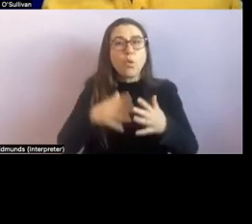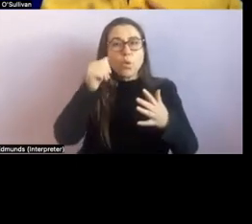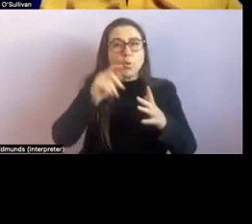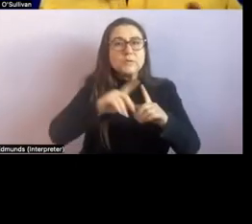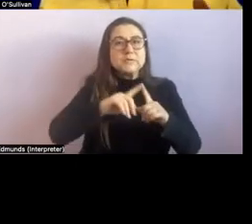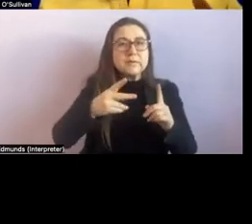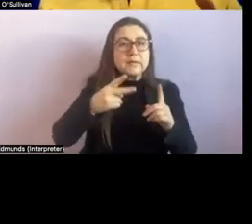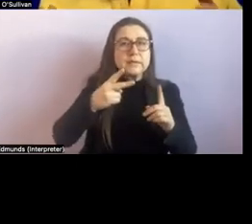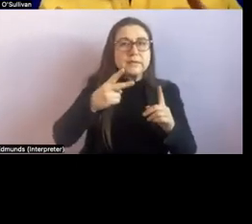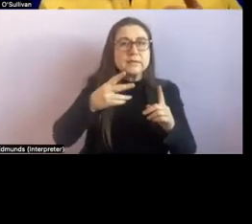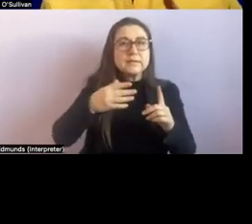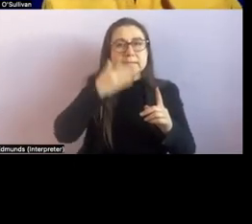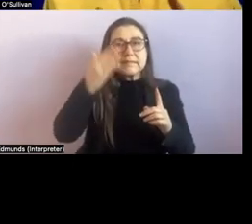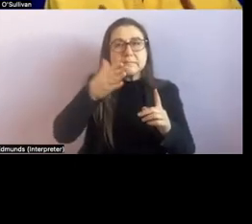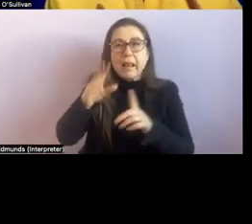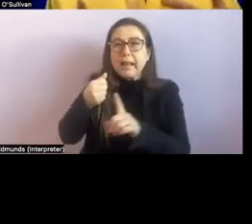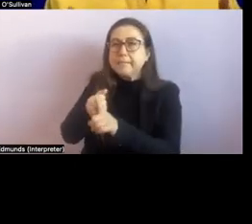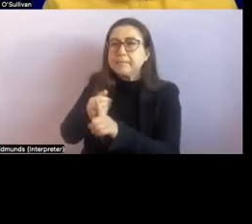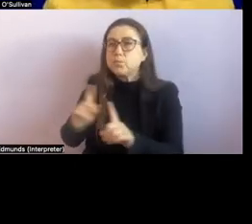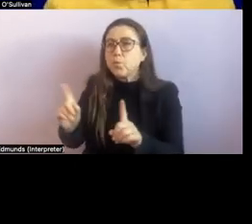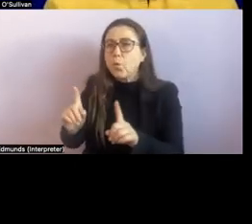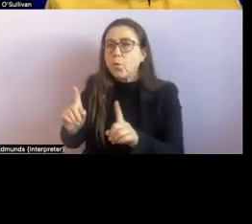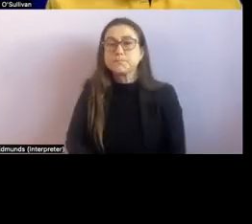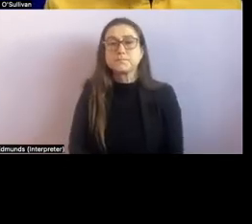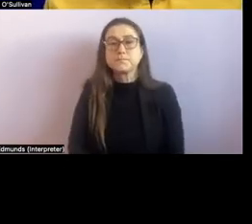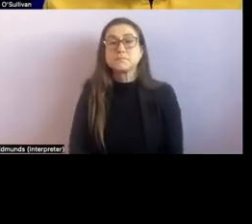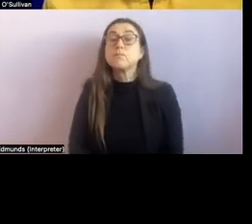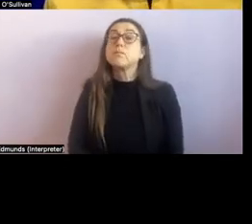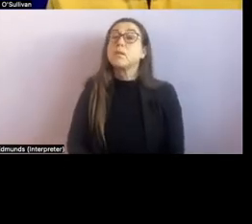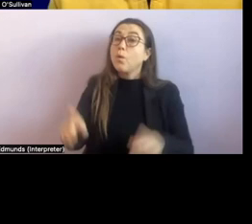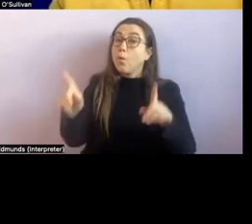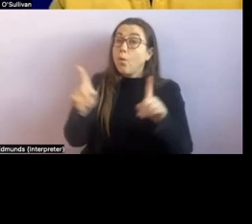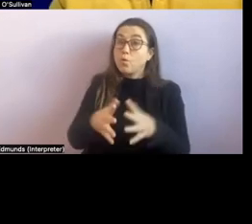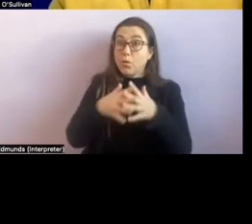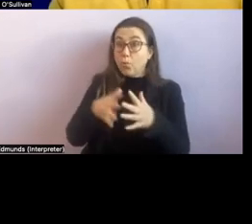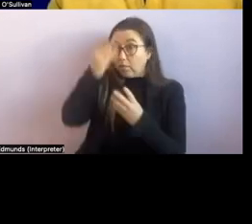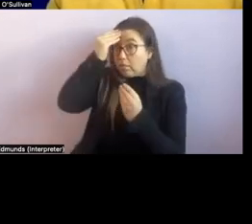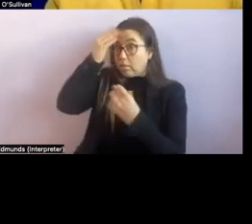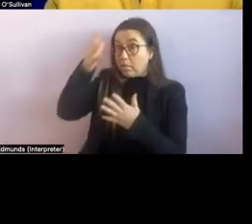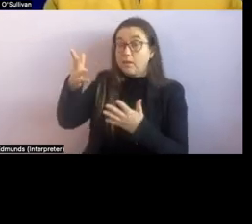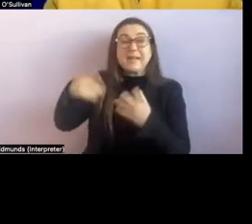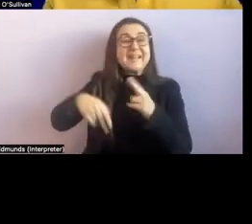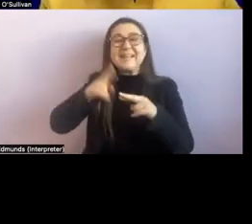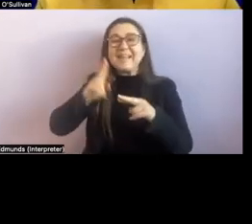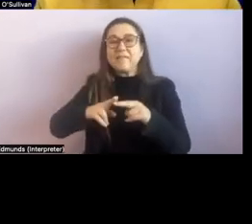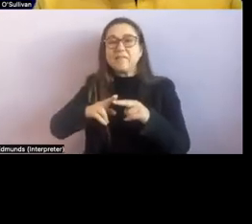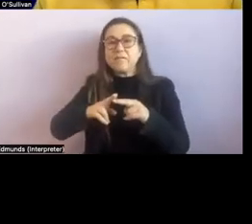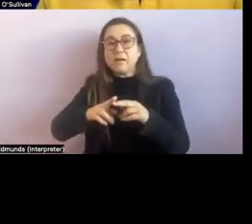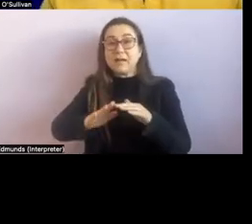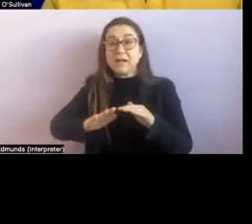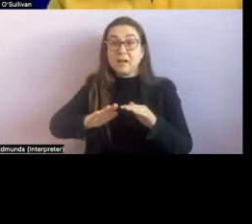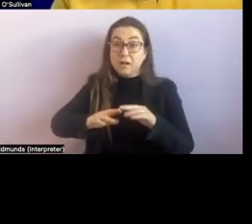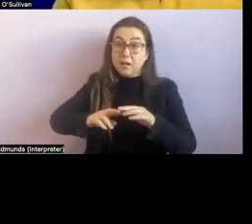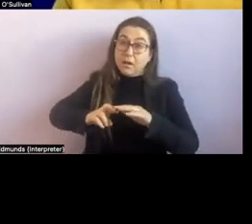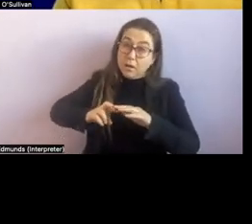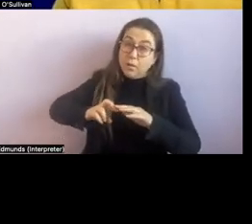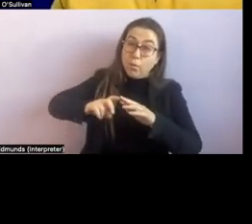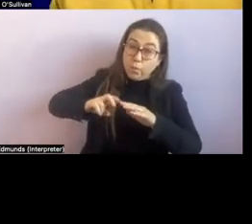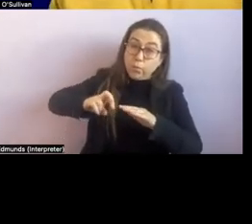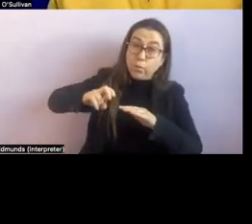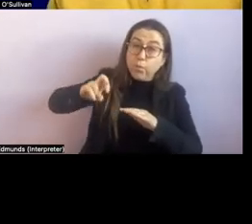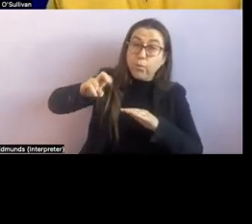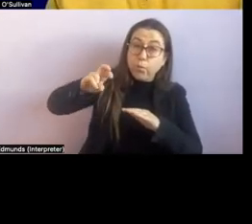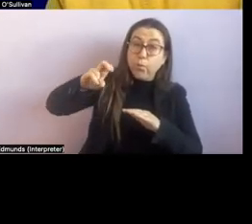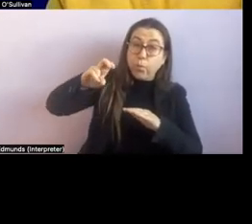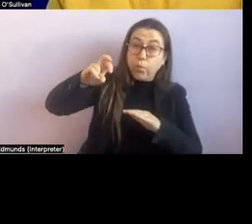consider drawing clients attention to feelings in their legs um for example when they're going up hills or downhills um